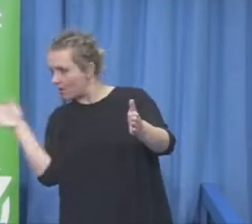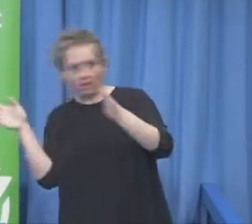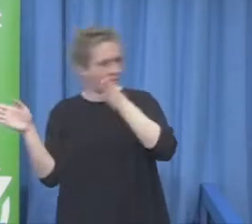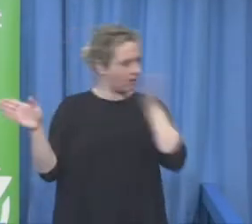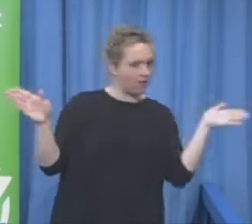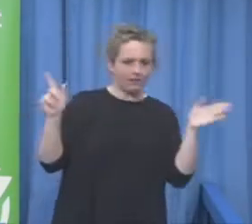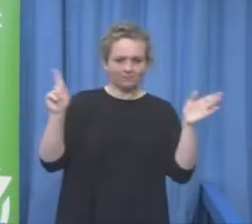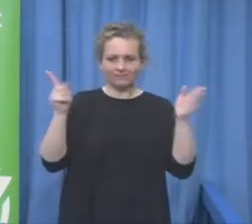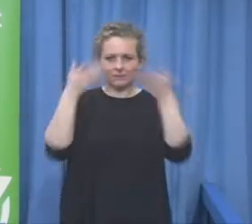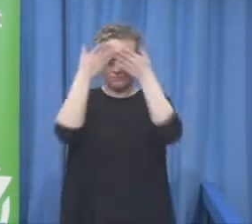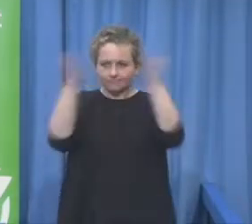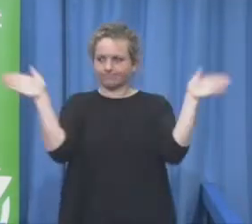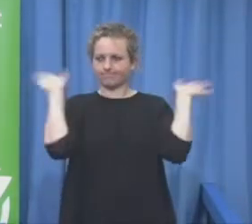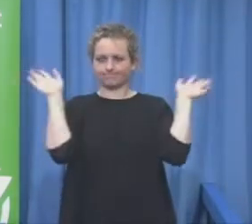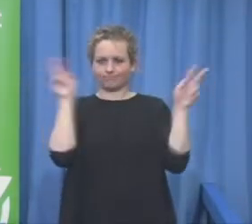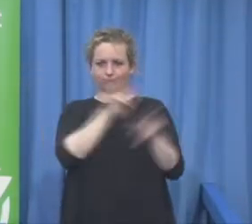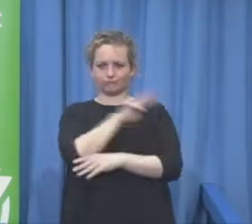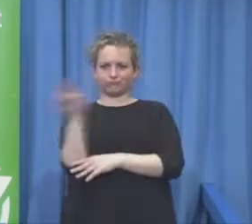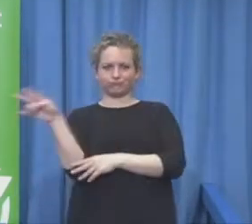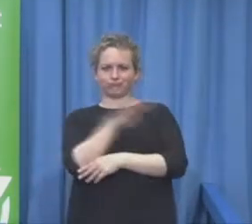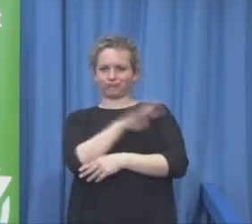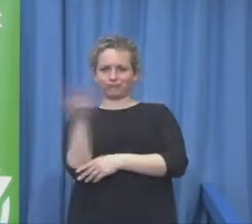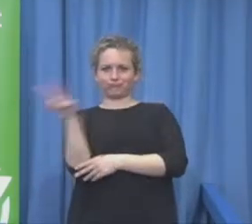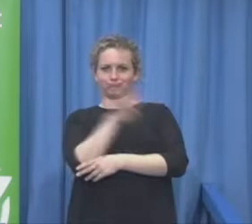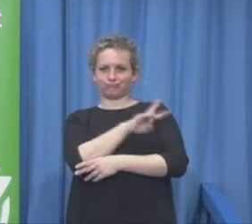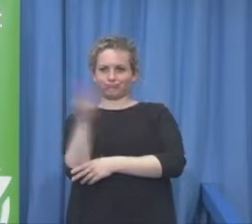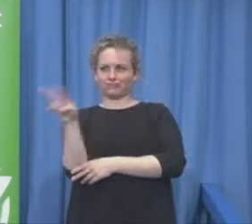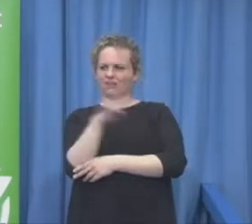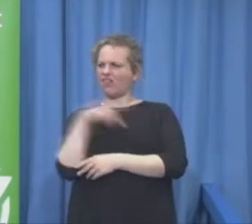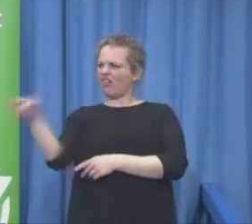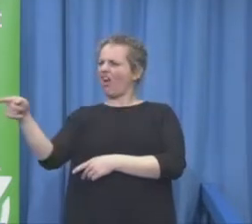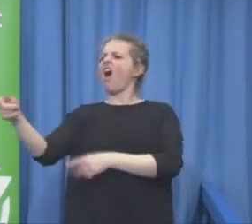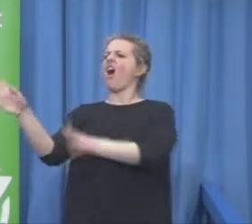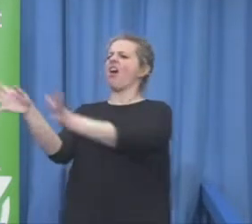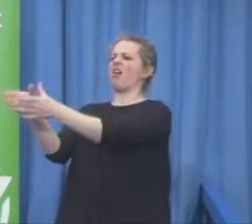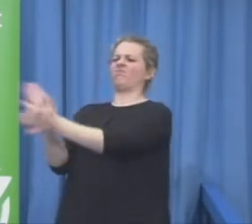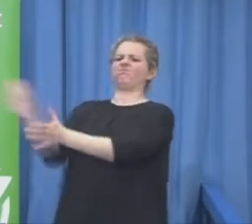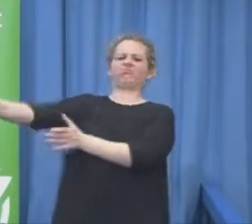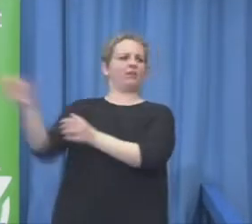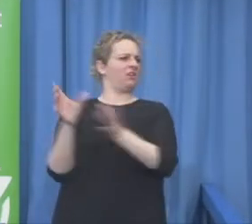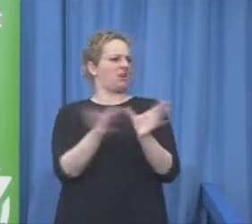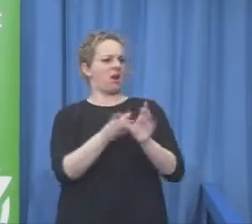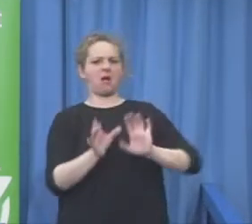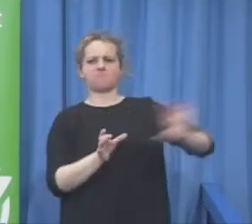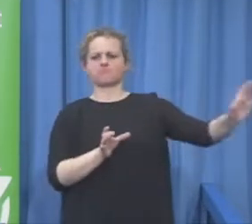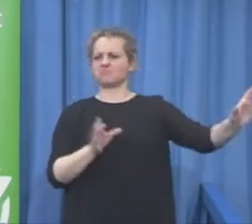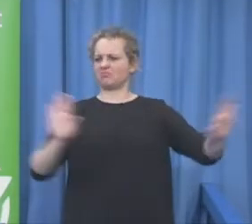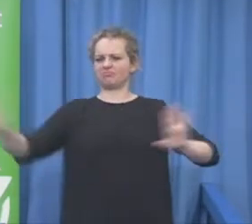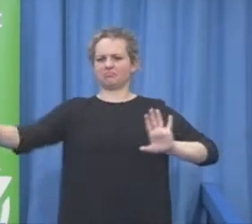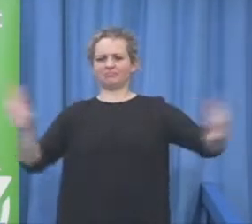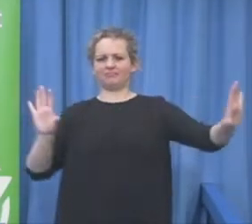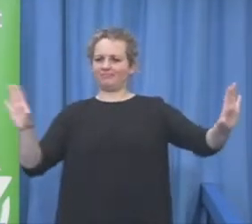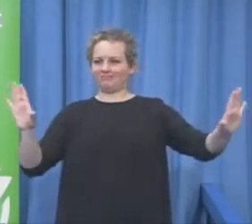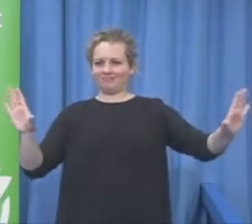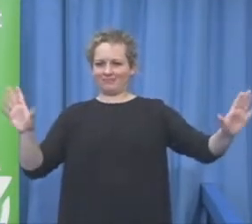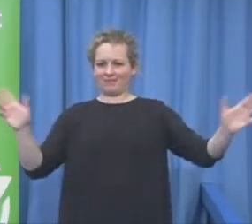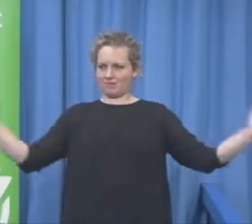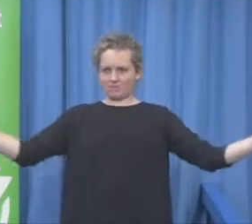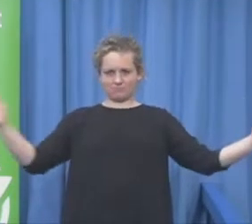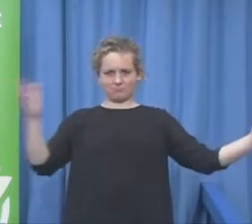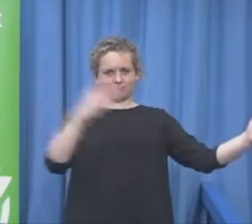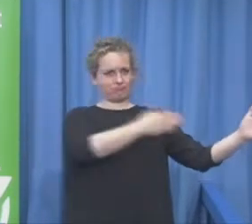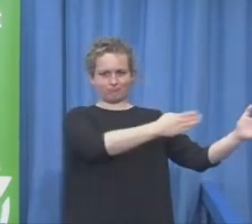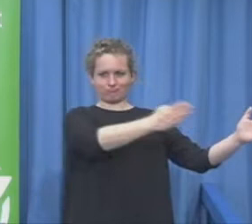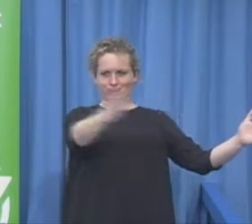together, let's create the future together. You do? You do. I will do. As